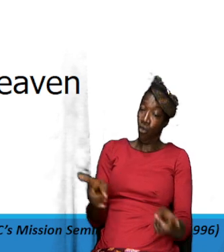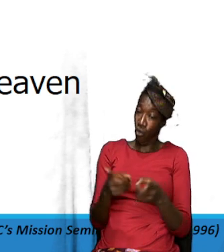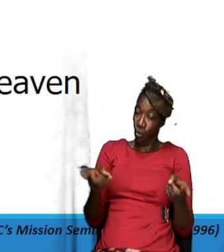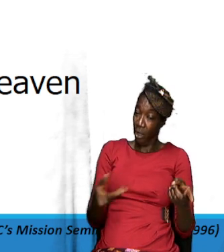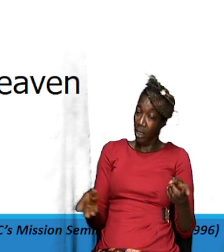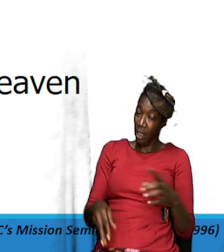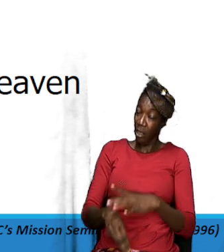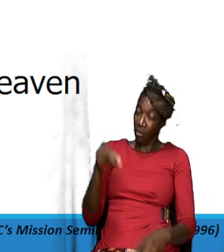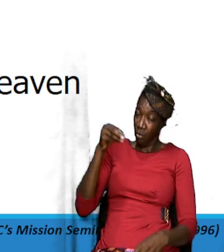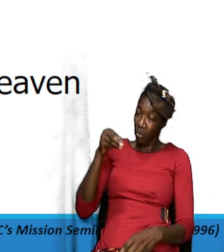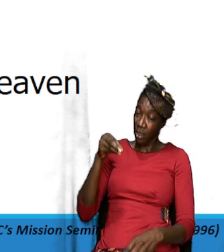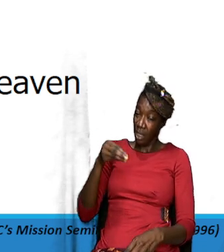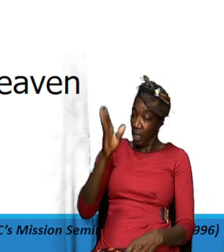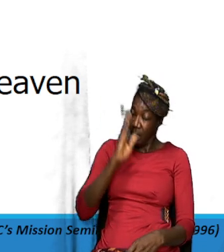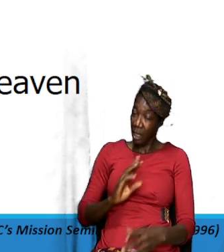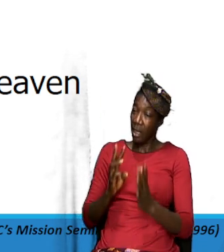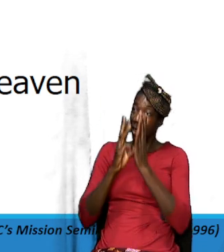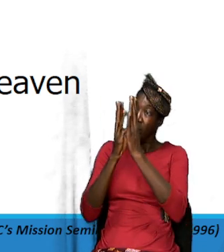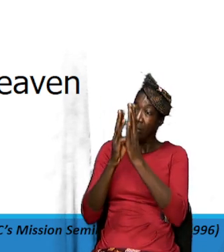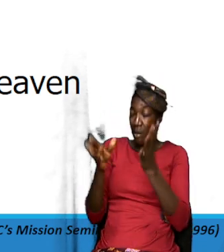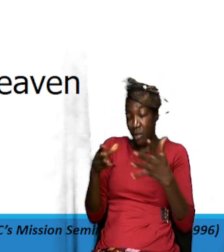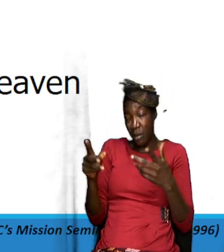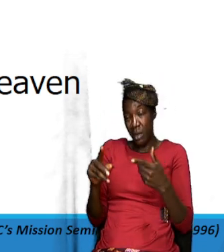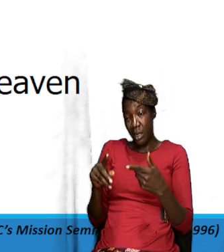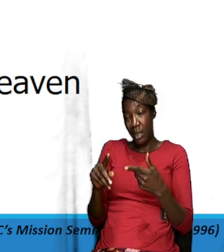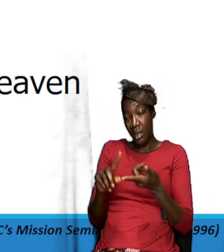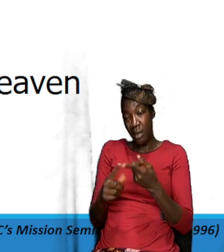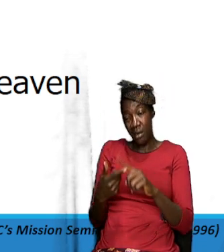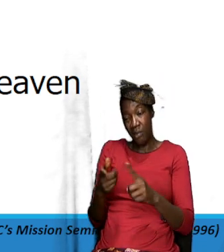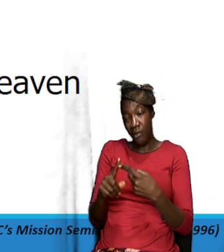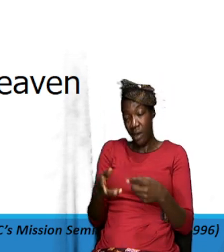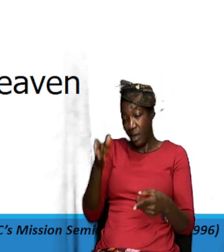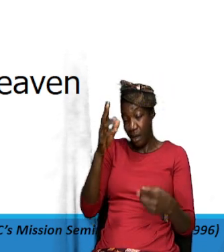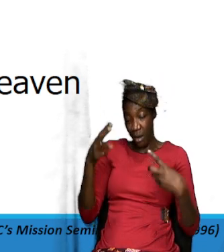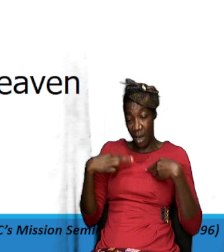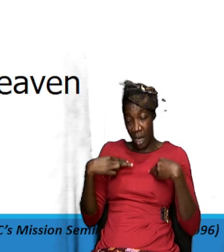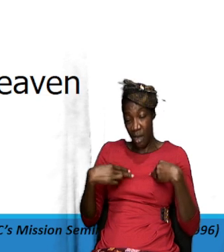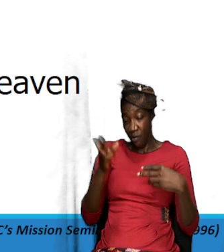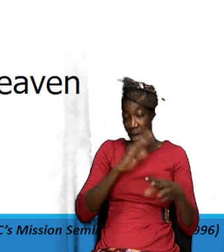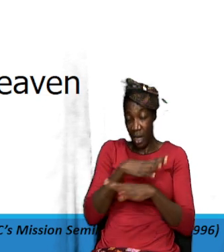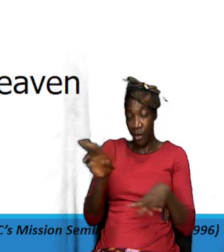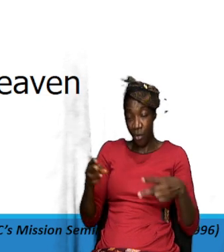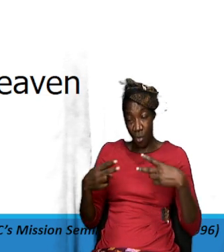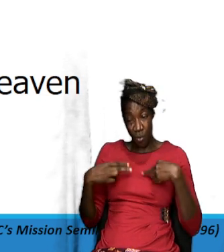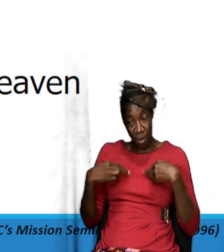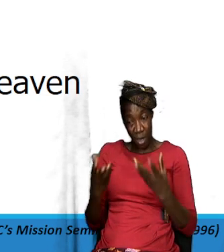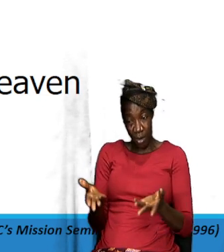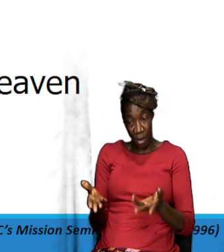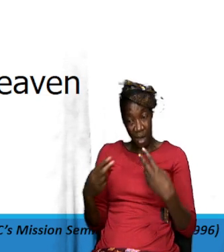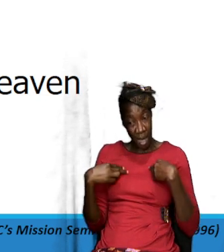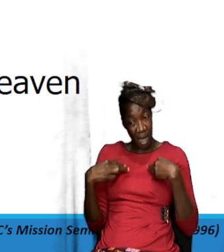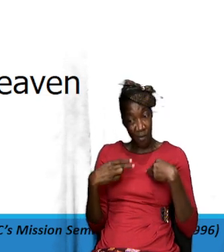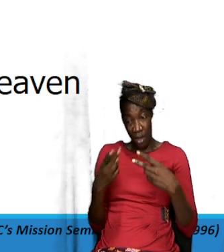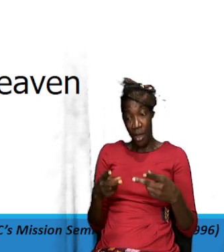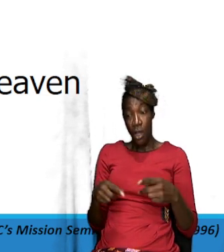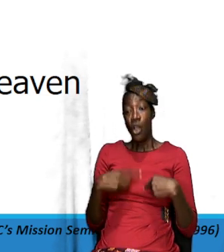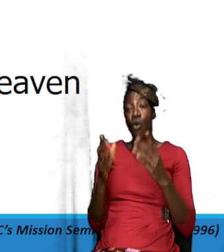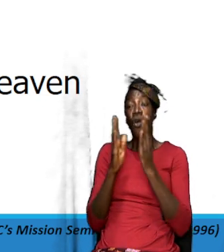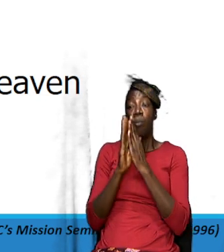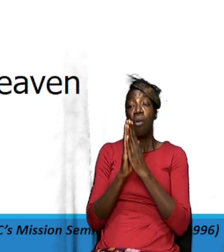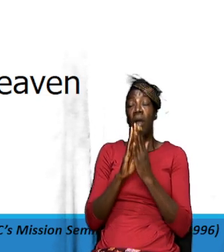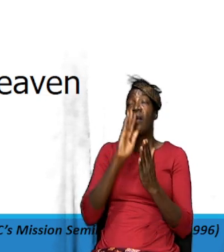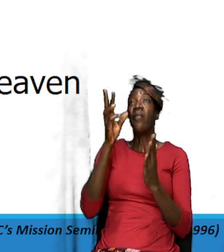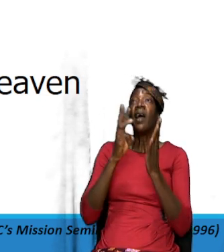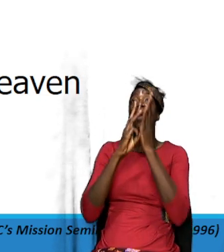maybe there is a friendship that we have that God doesn't want us to have when we go in prayer we say thy will be done we are